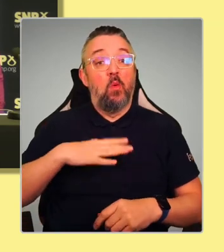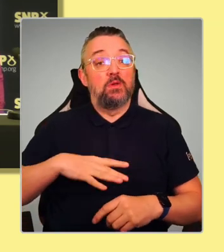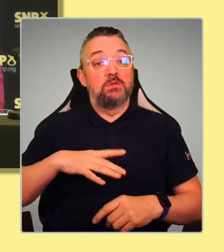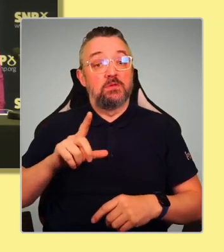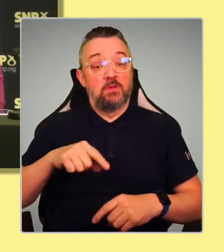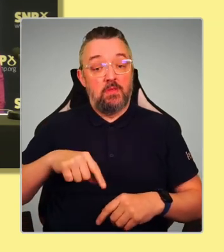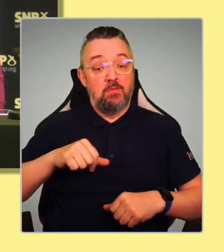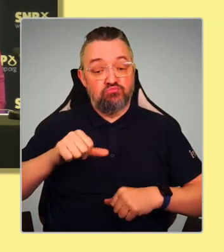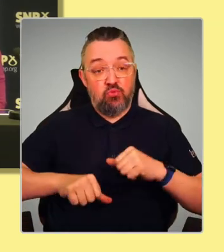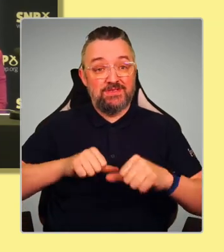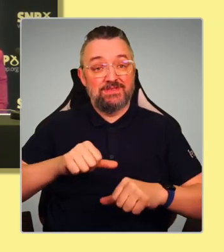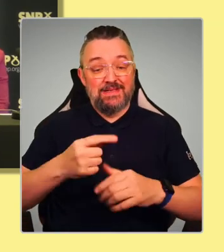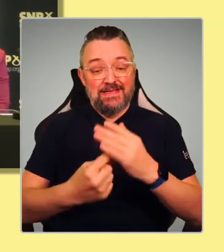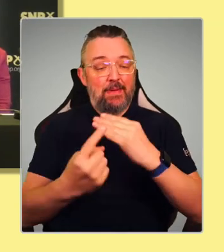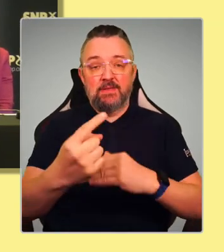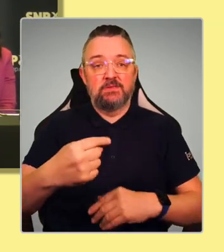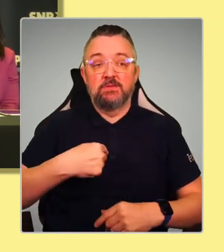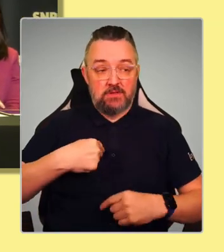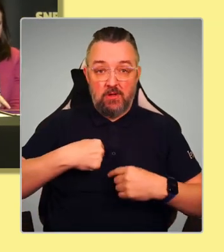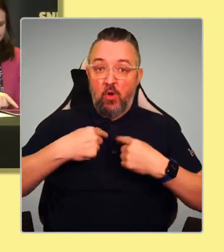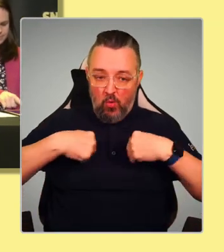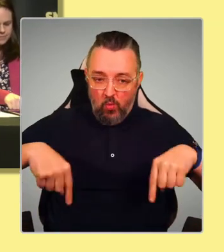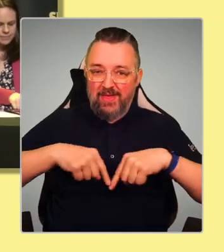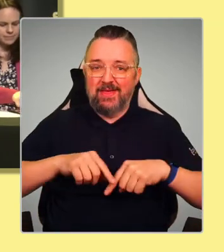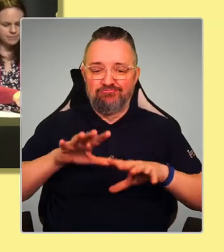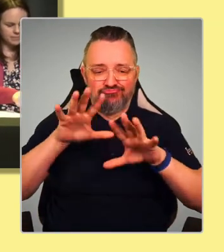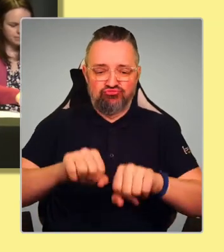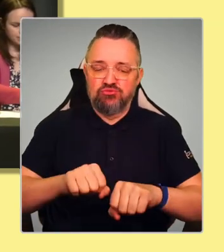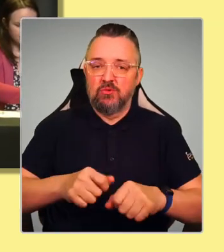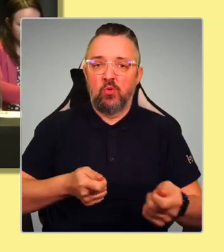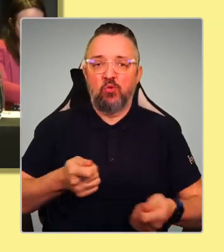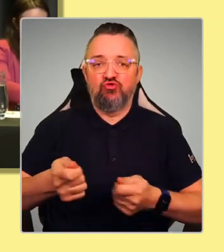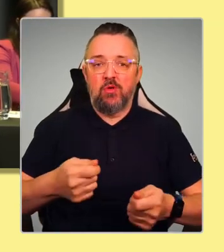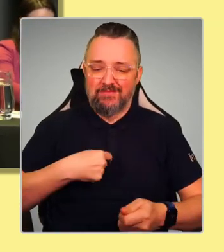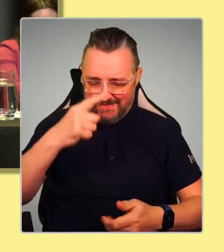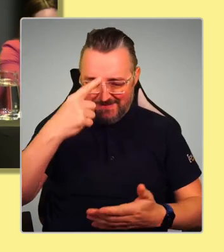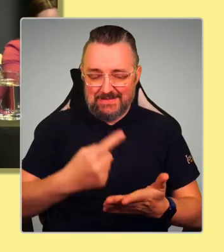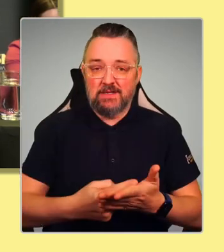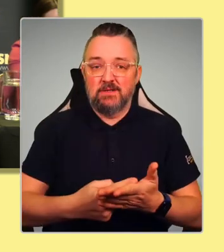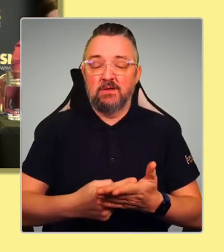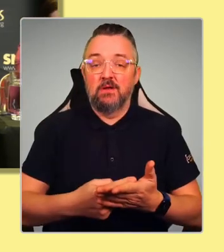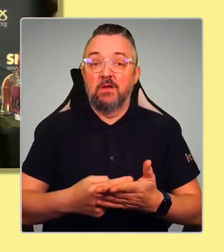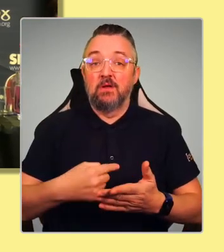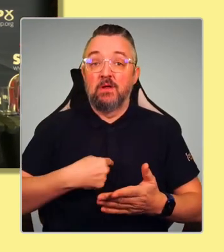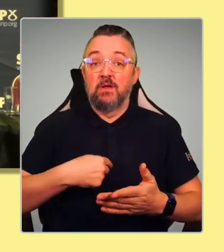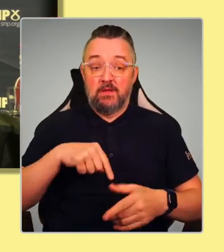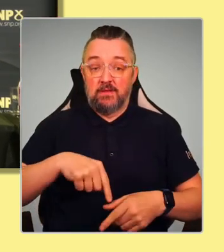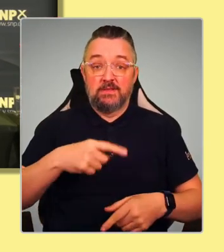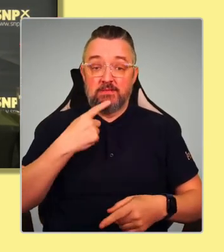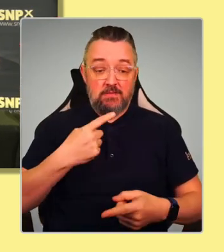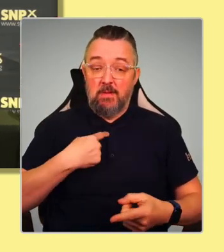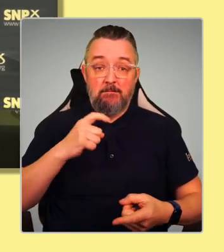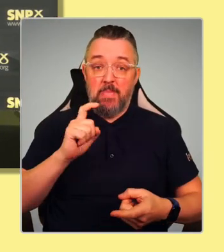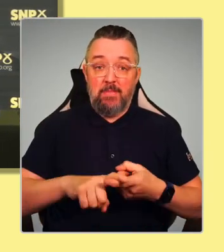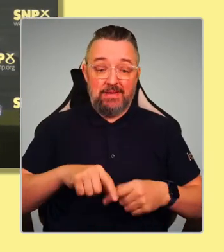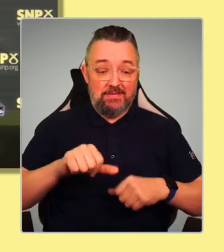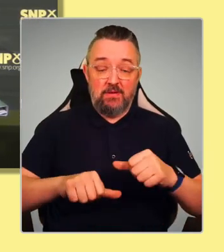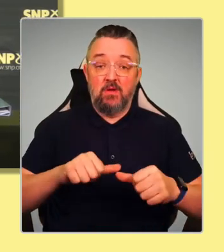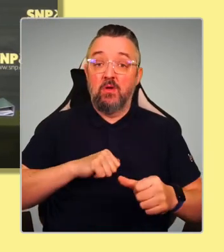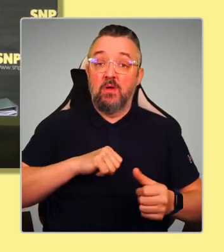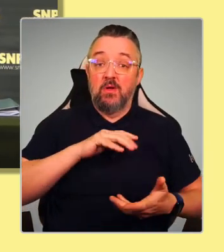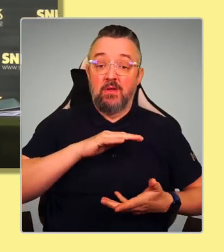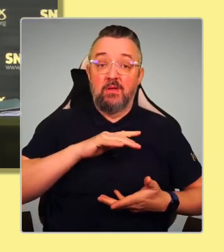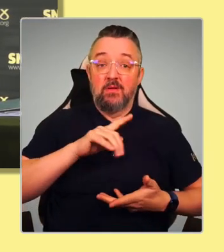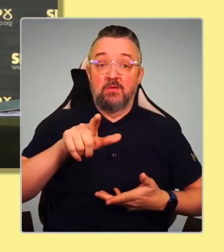independence. And the idea behind that is that we just make this a permanent mechanism. And we give this back to the people of Scotland,